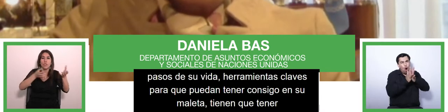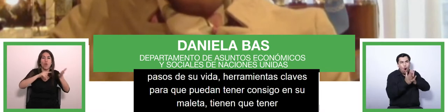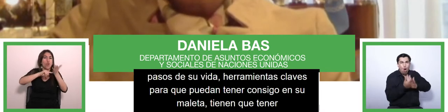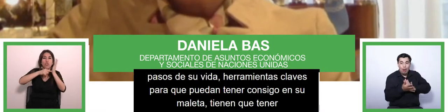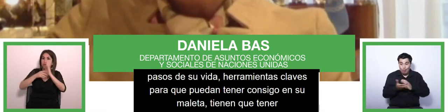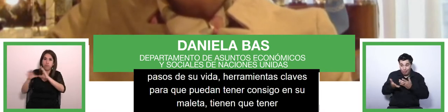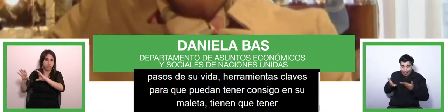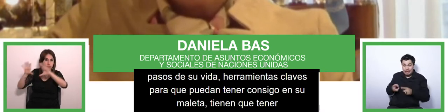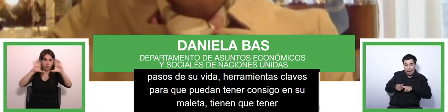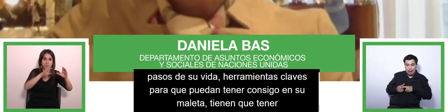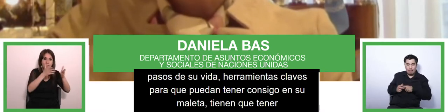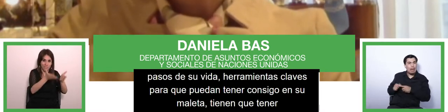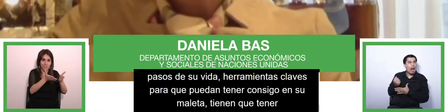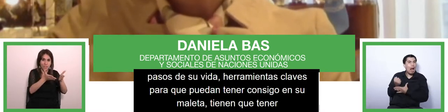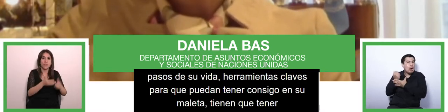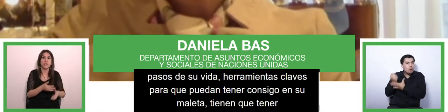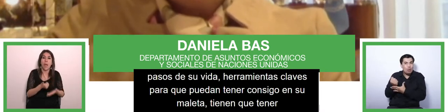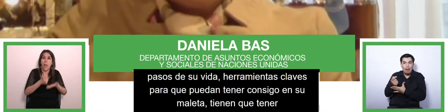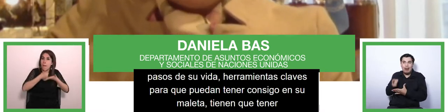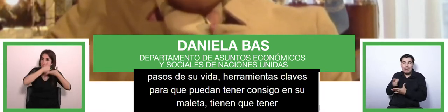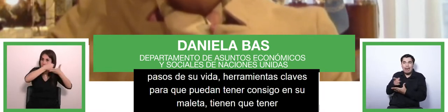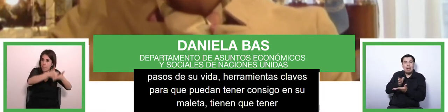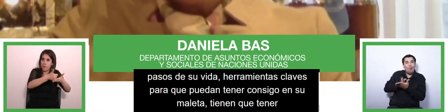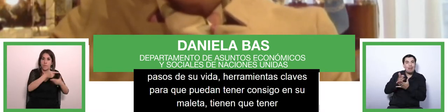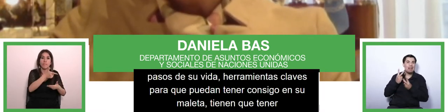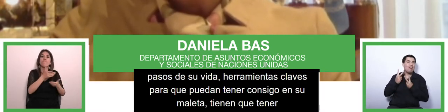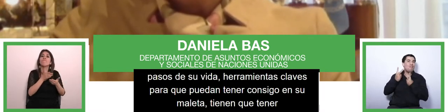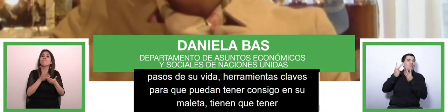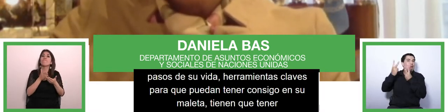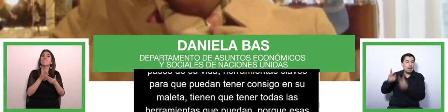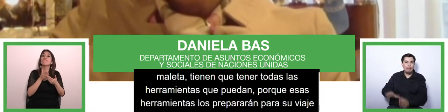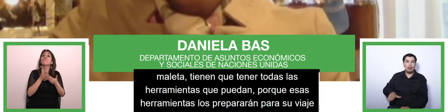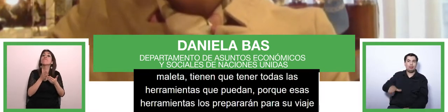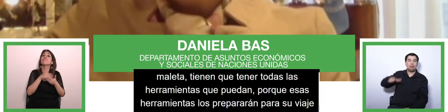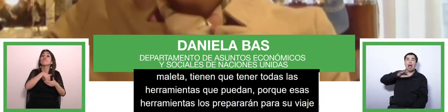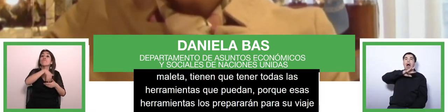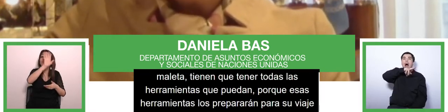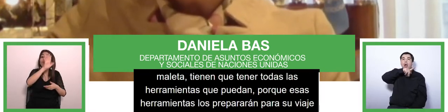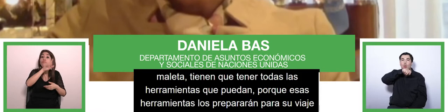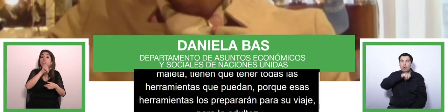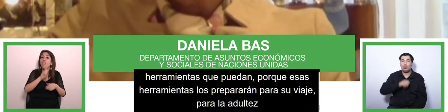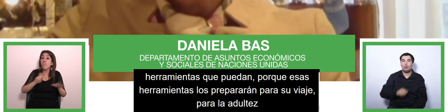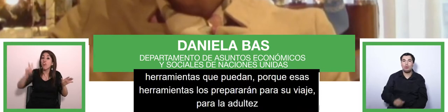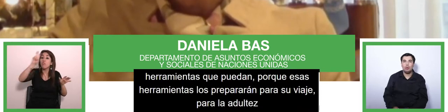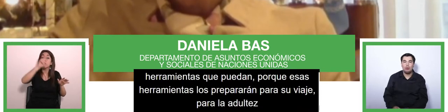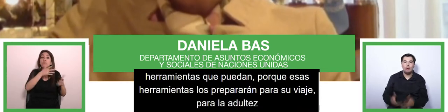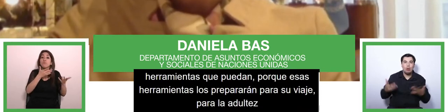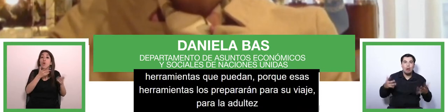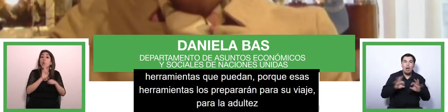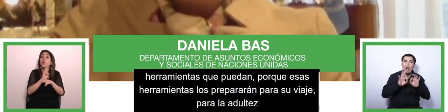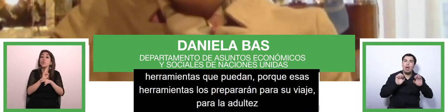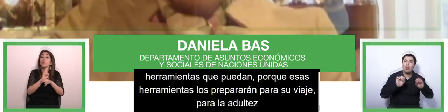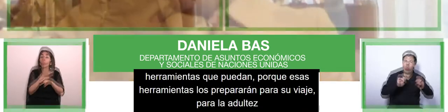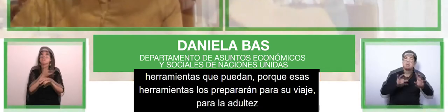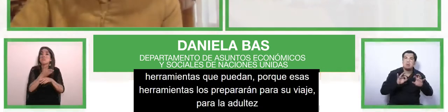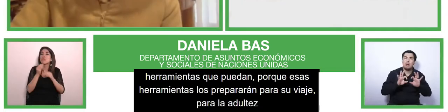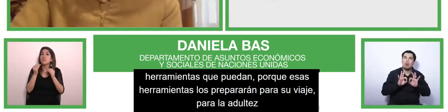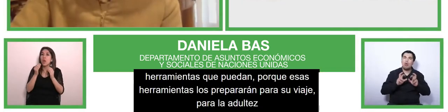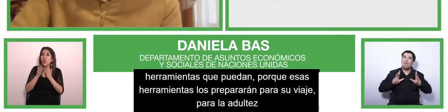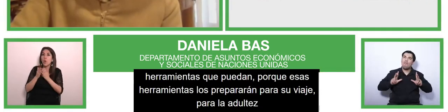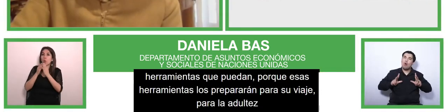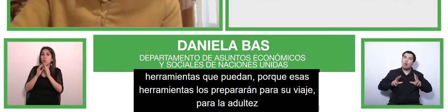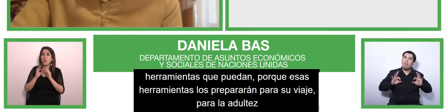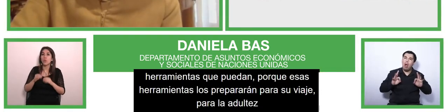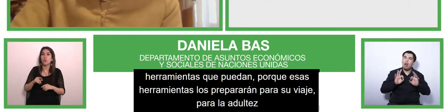education education education education education is a life-long